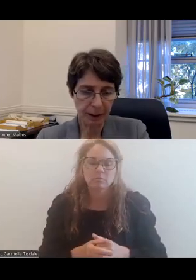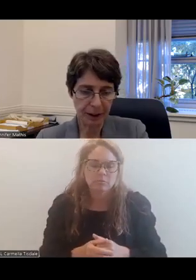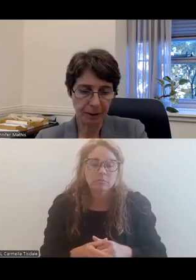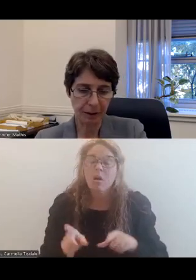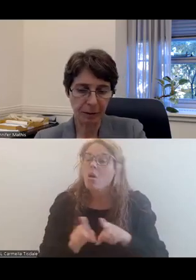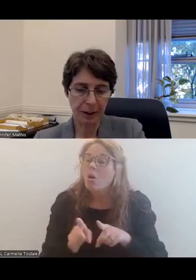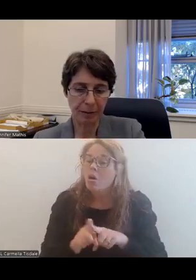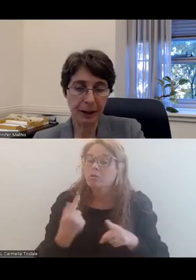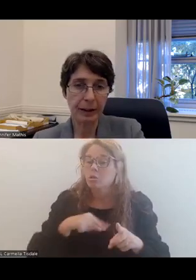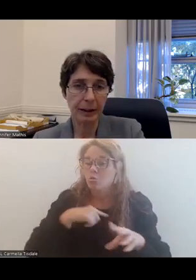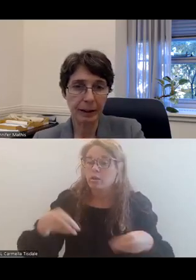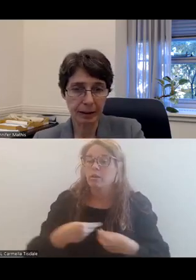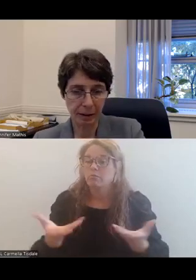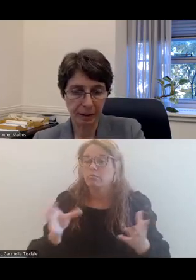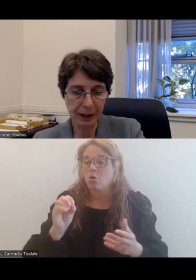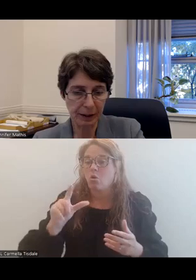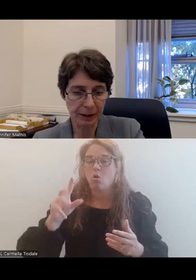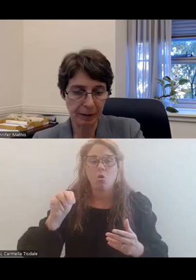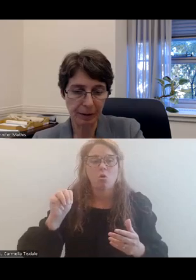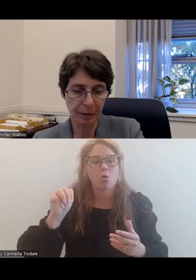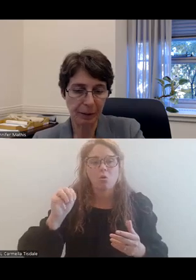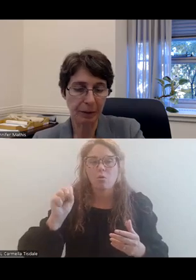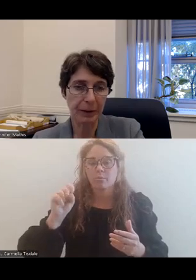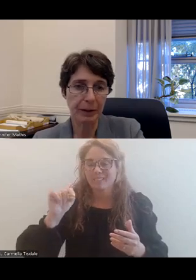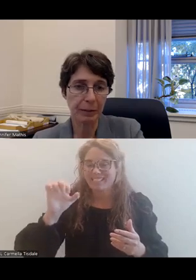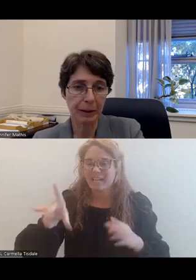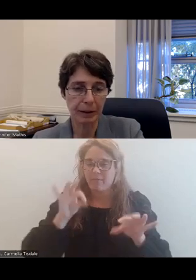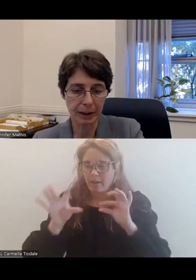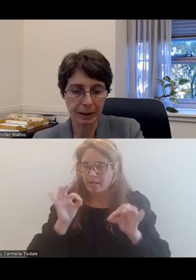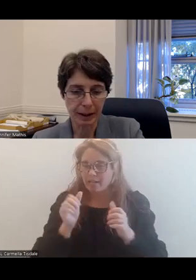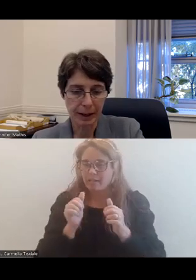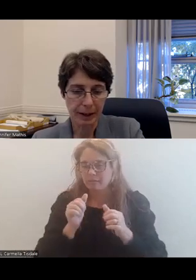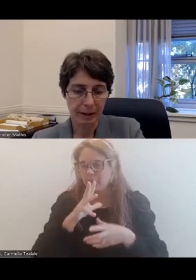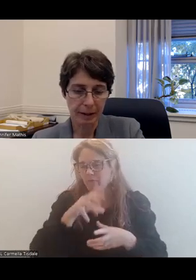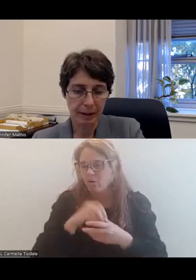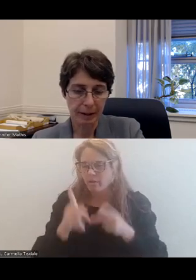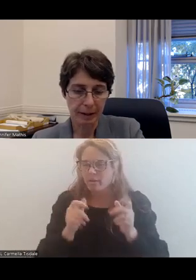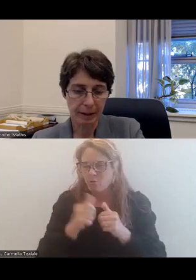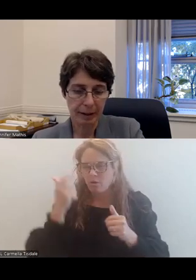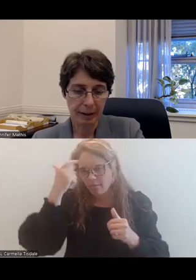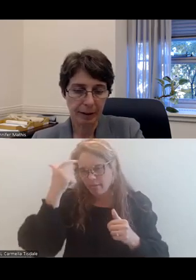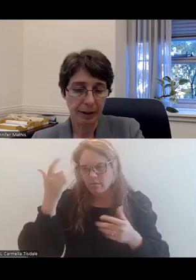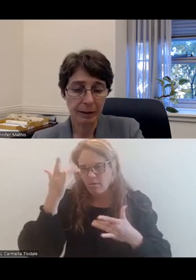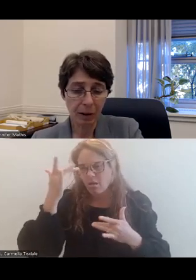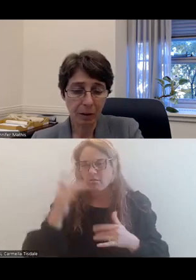also issued Olmstead findings in the last couple of years involving people with serious mental illness in adult